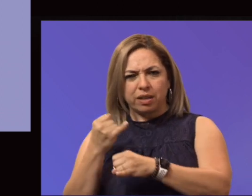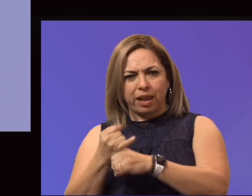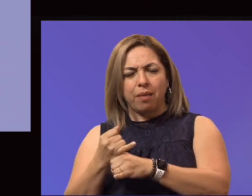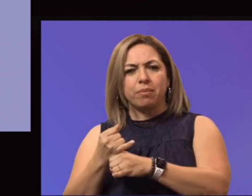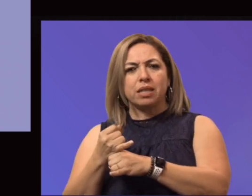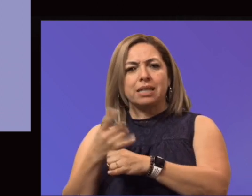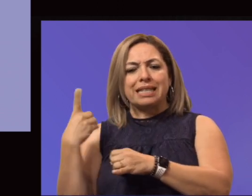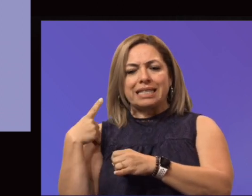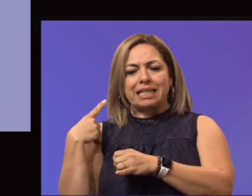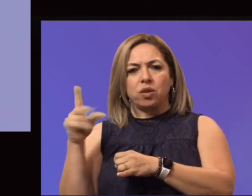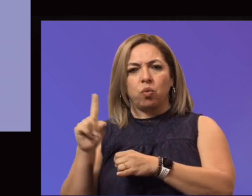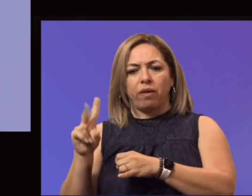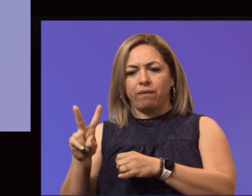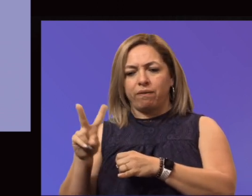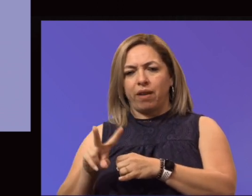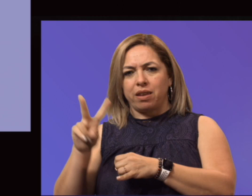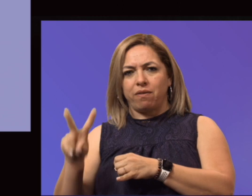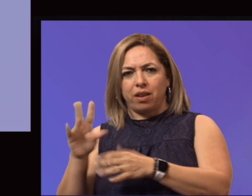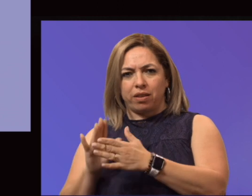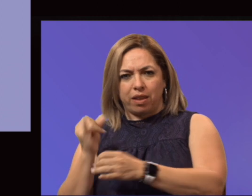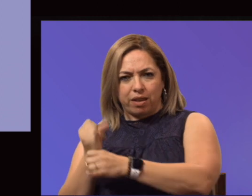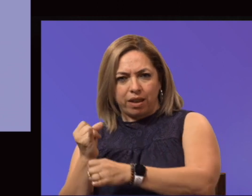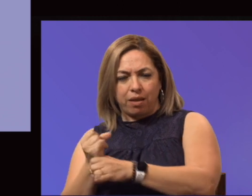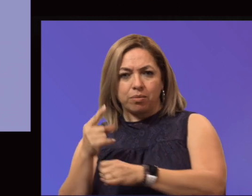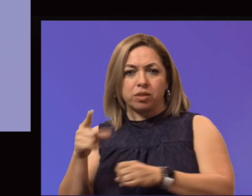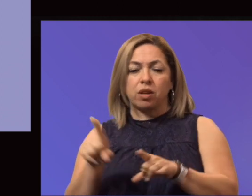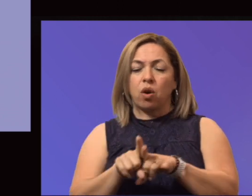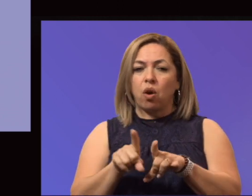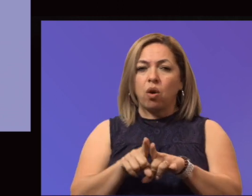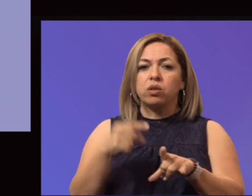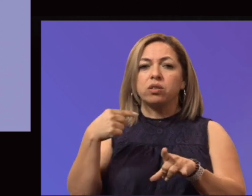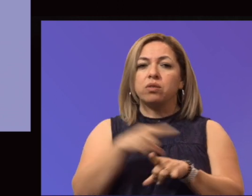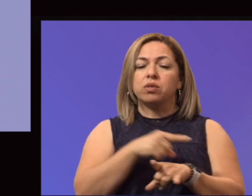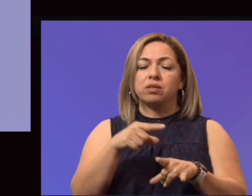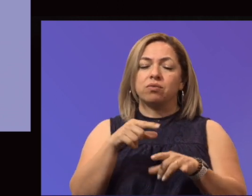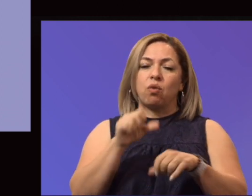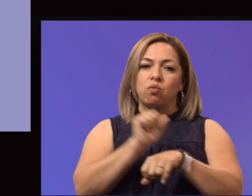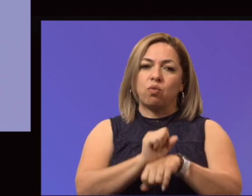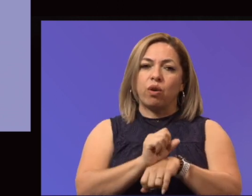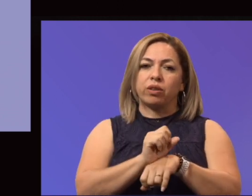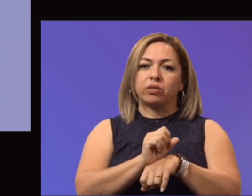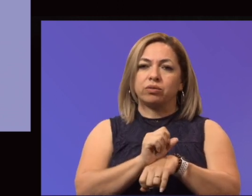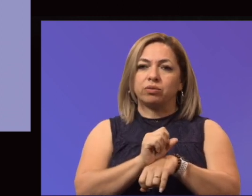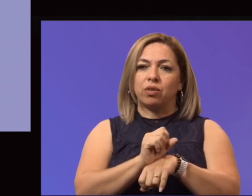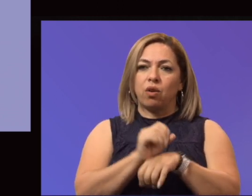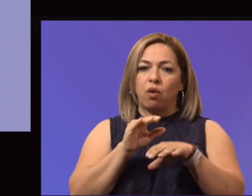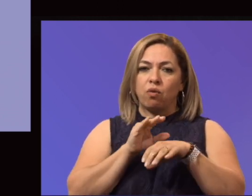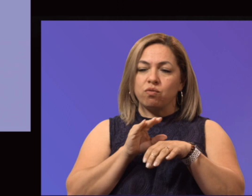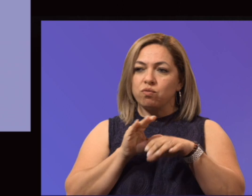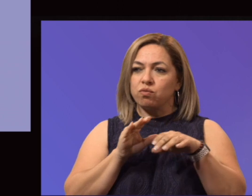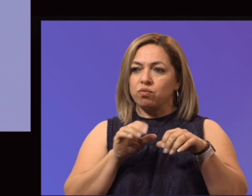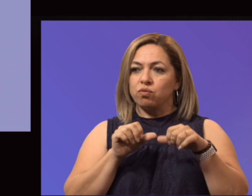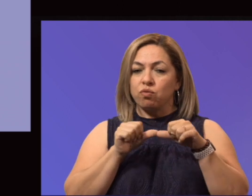And most recently served as Interim Associate Vice President for Workforce and Continuing Education. I want to personally thank Dr. Amaya and welcome him